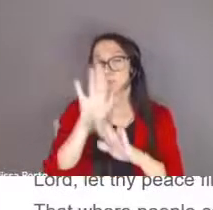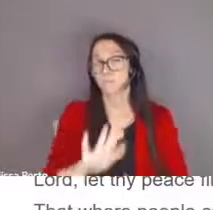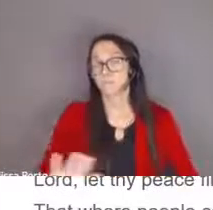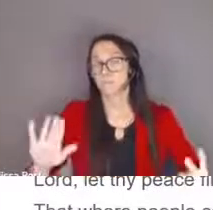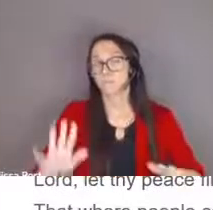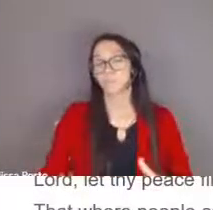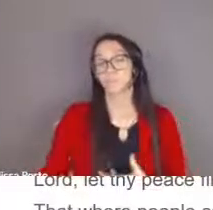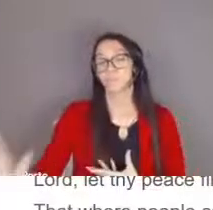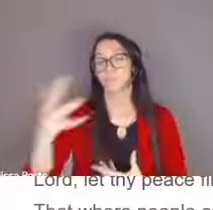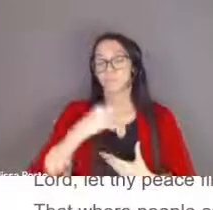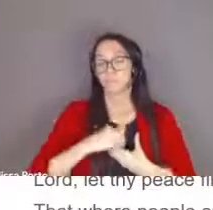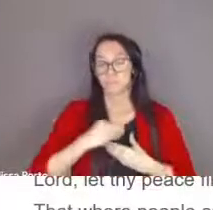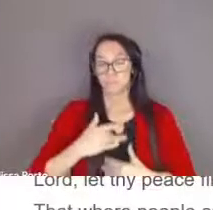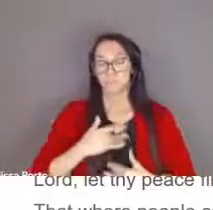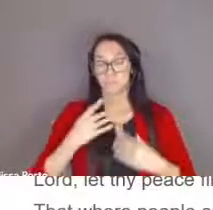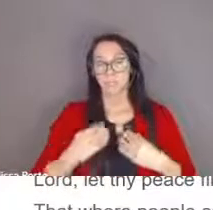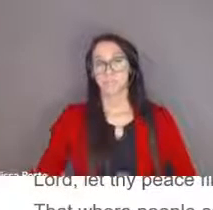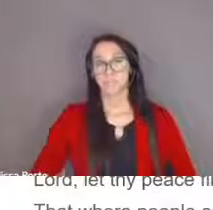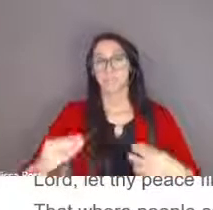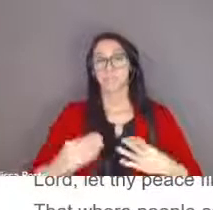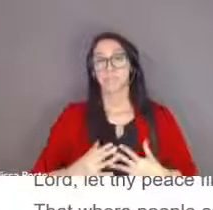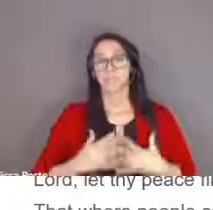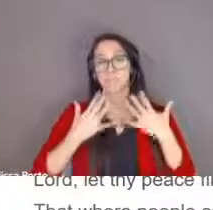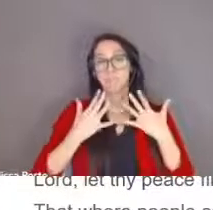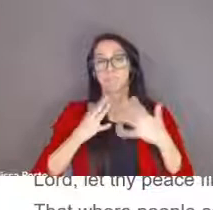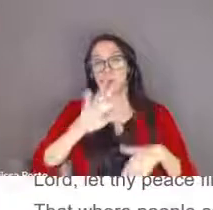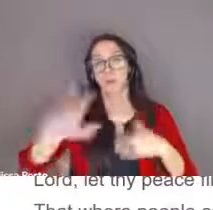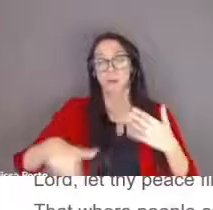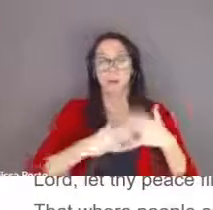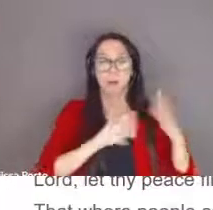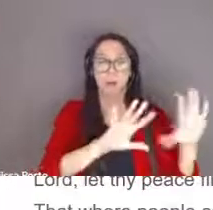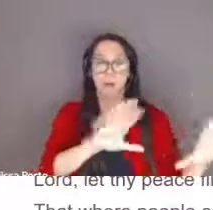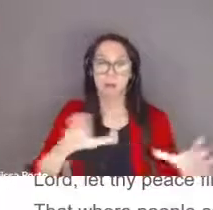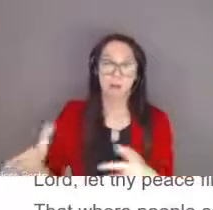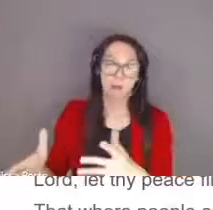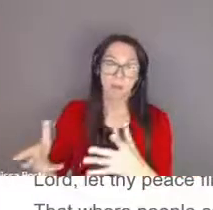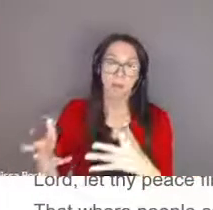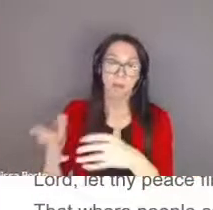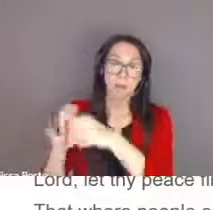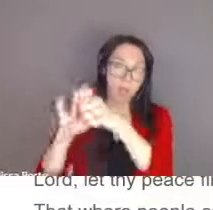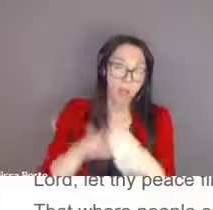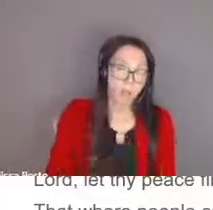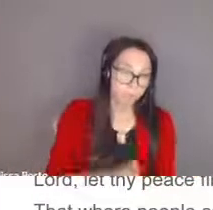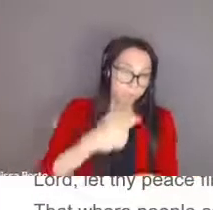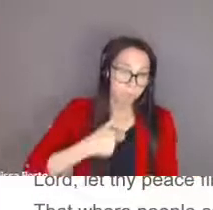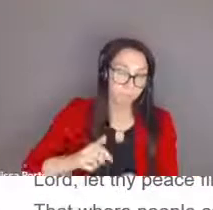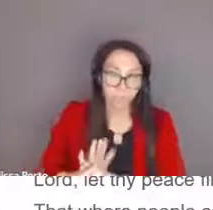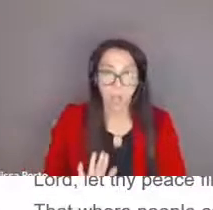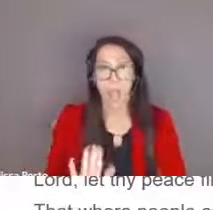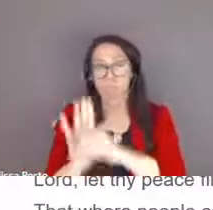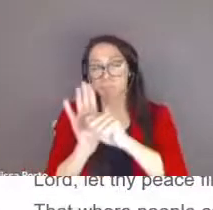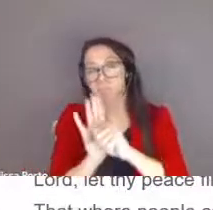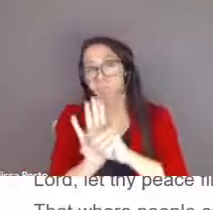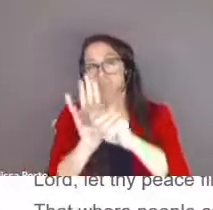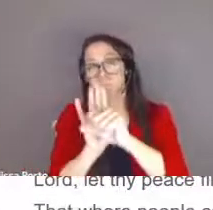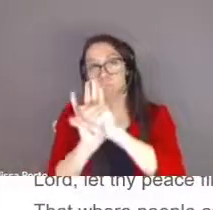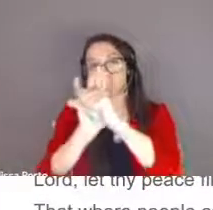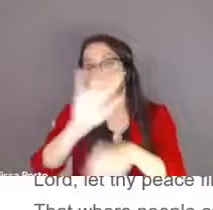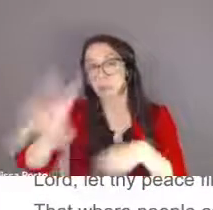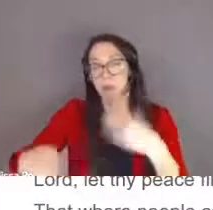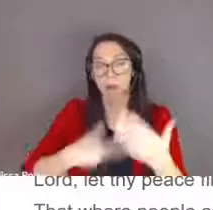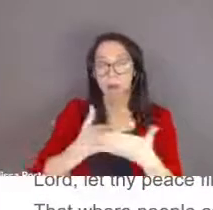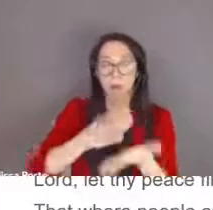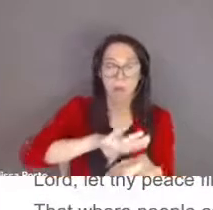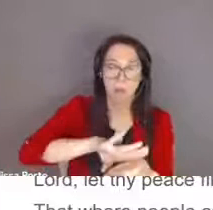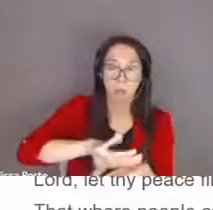overflow that where people cannot speak i may be their advocate that where anyone is rejected i may extend my arms and welcome